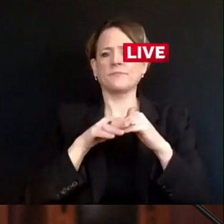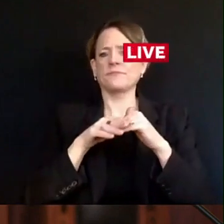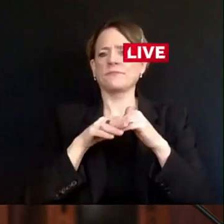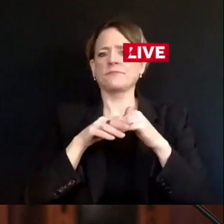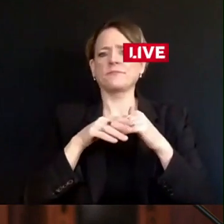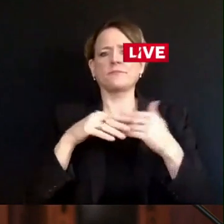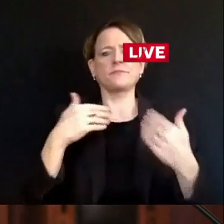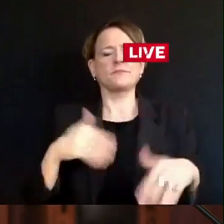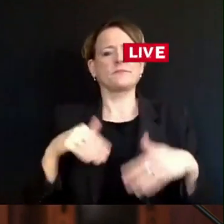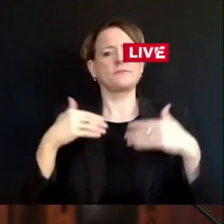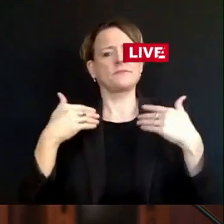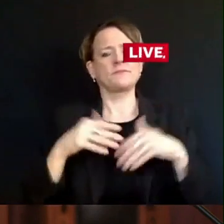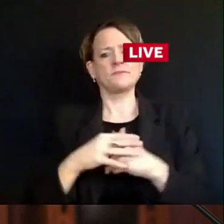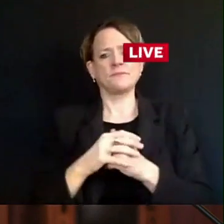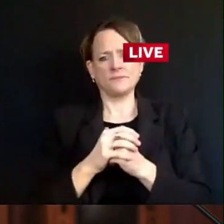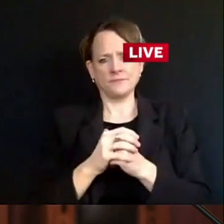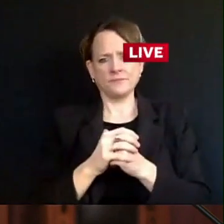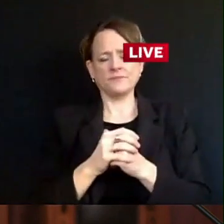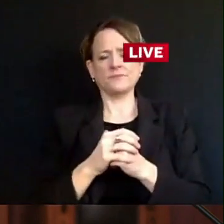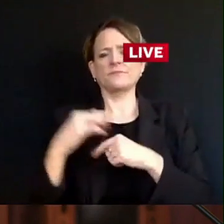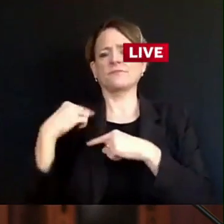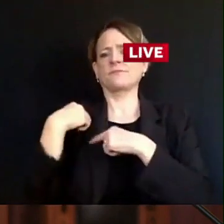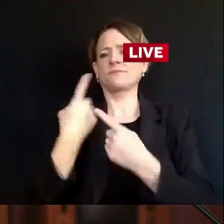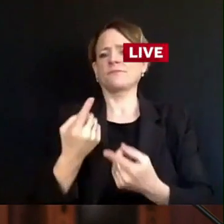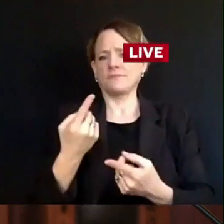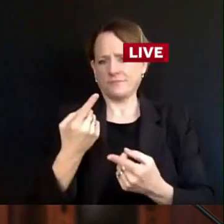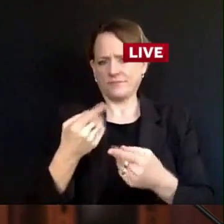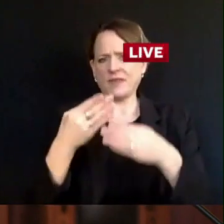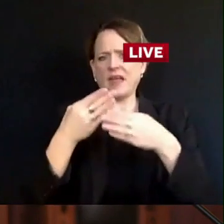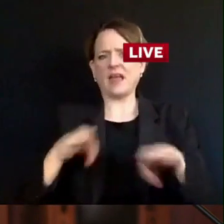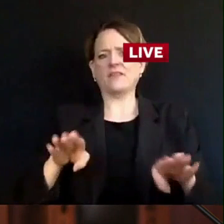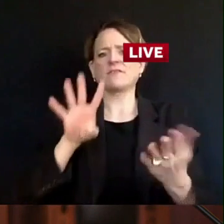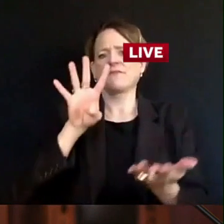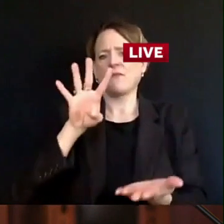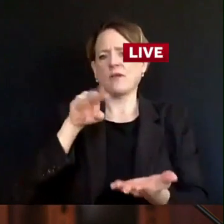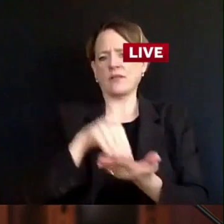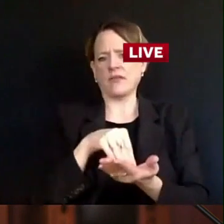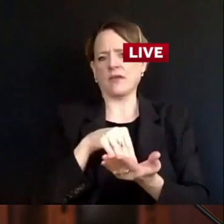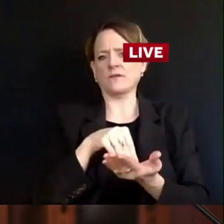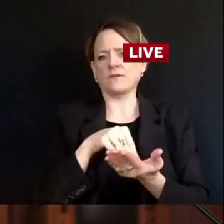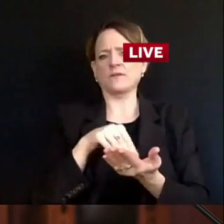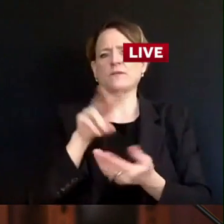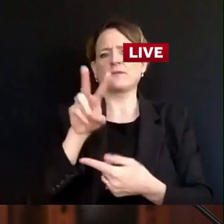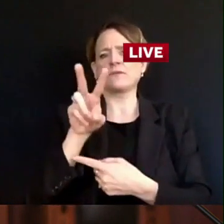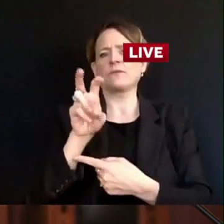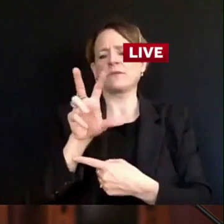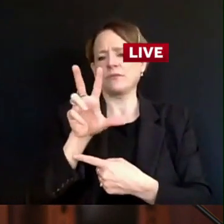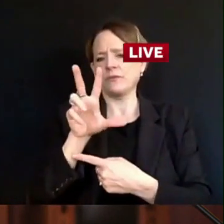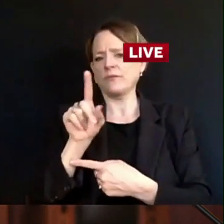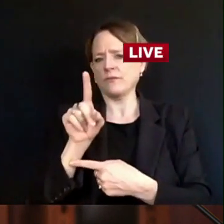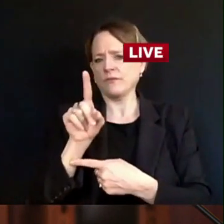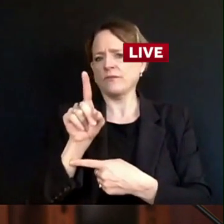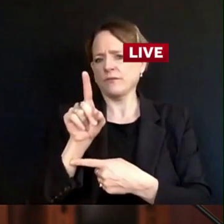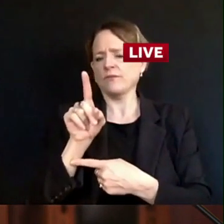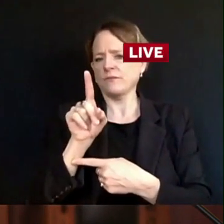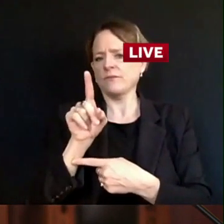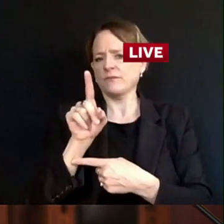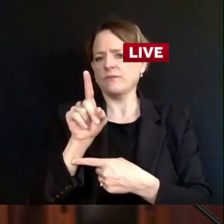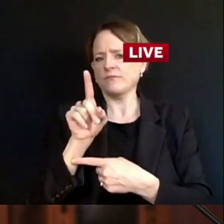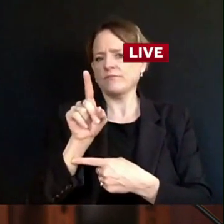cases is now at 4,231. One month ago, it was 2,334.